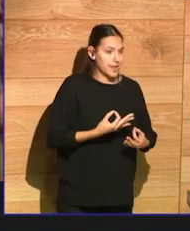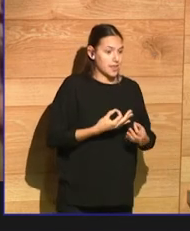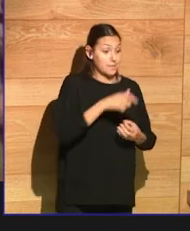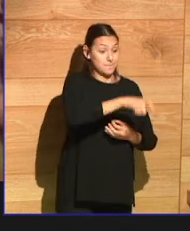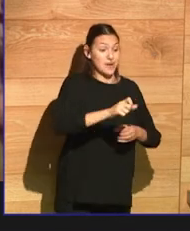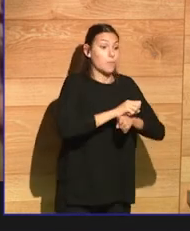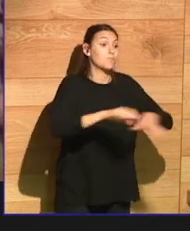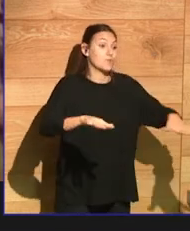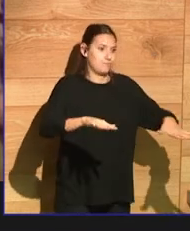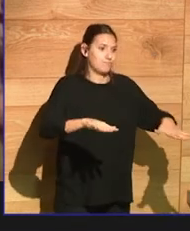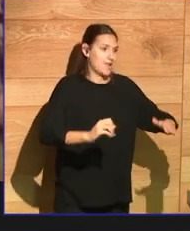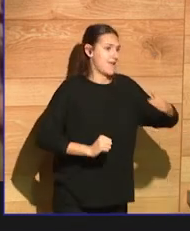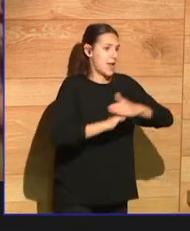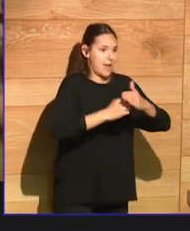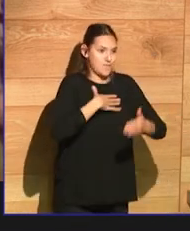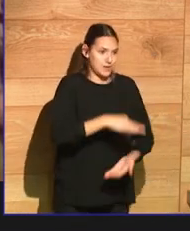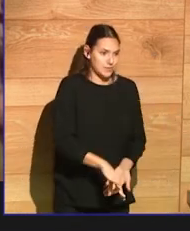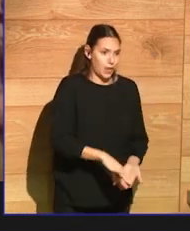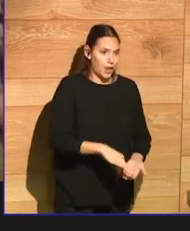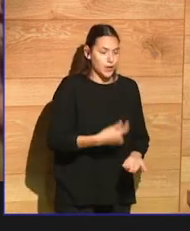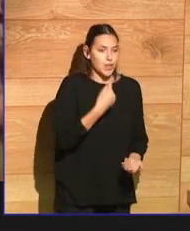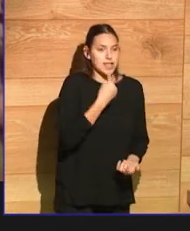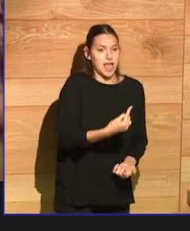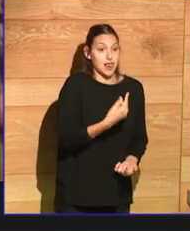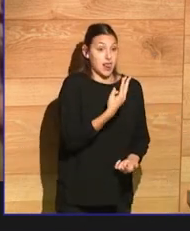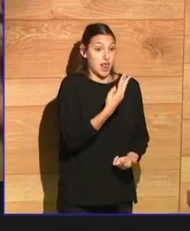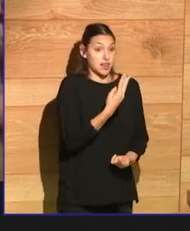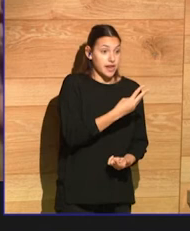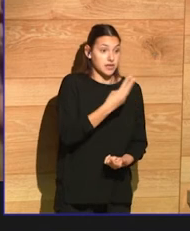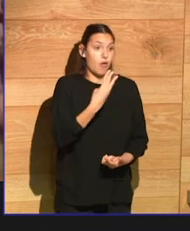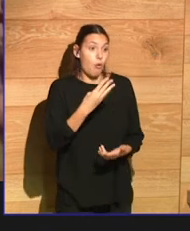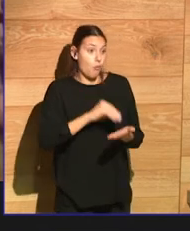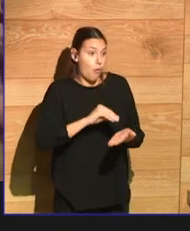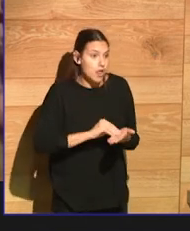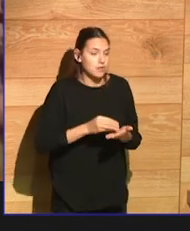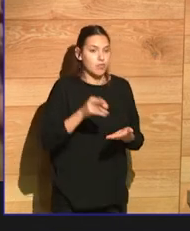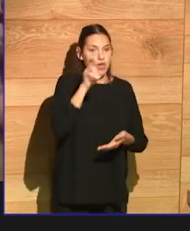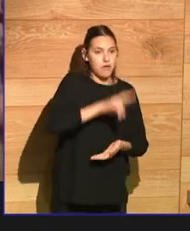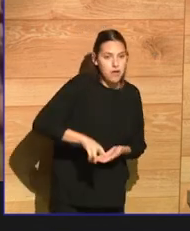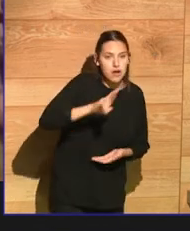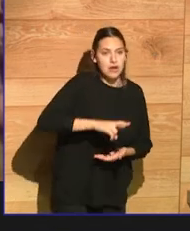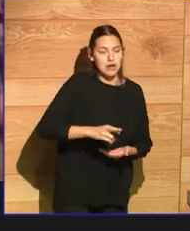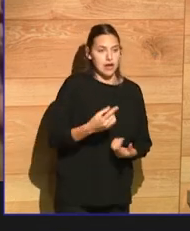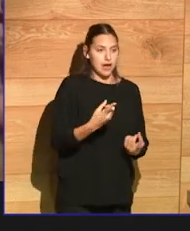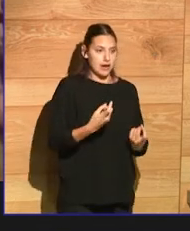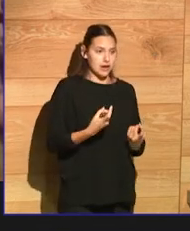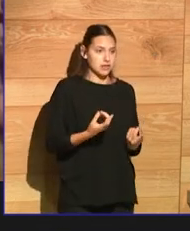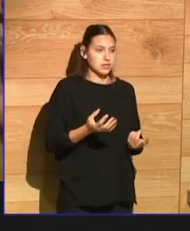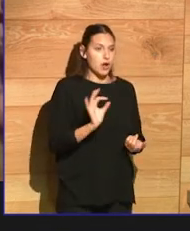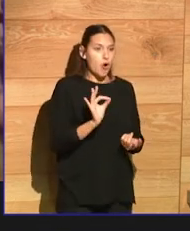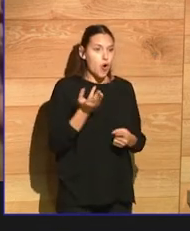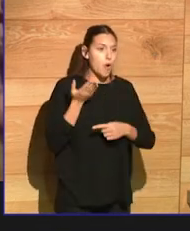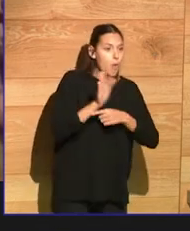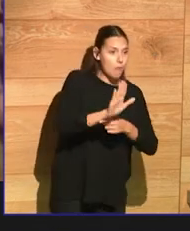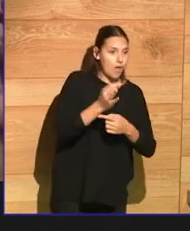say everything three or four times. They have to be repetitive. They have to be expository. They can't trust the